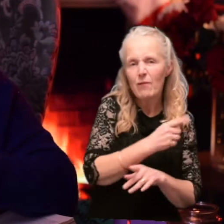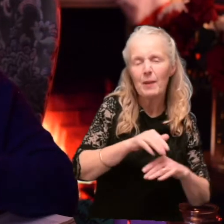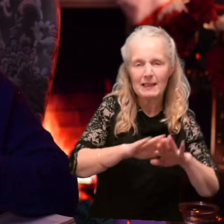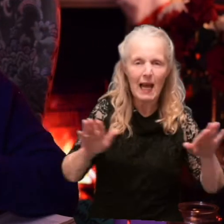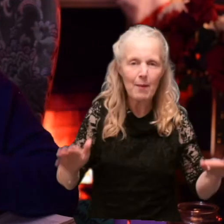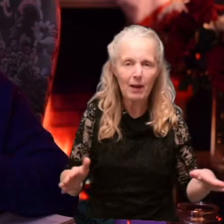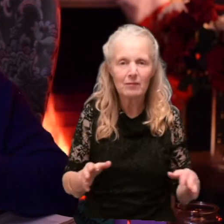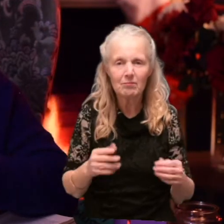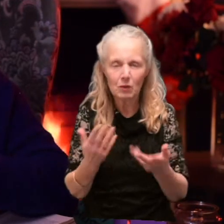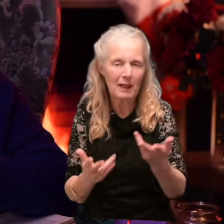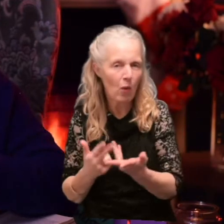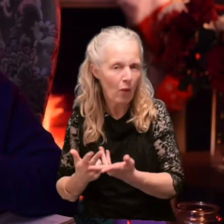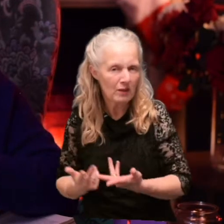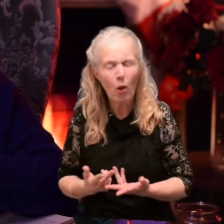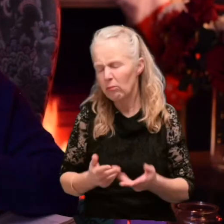the best solution.